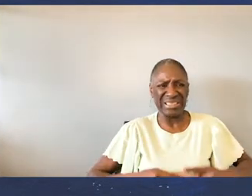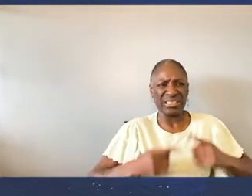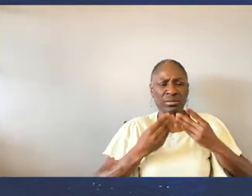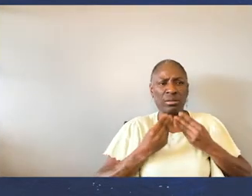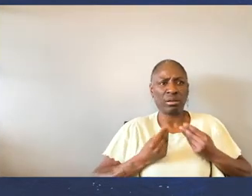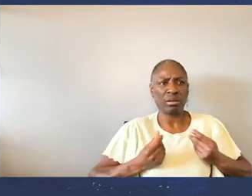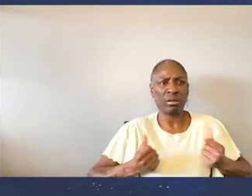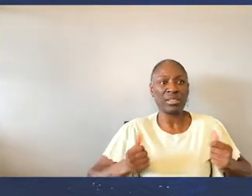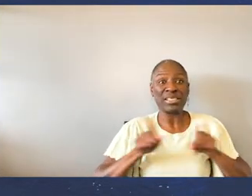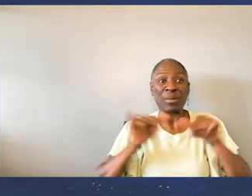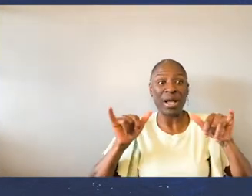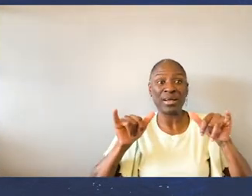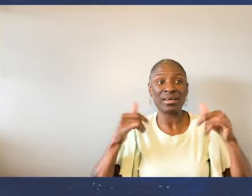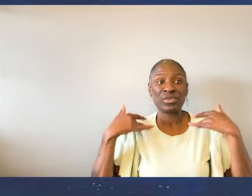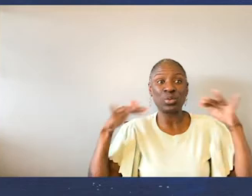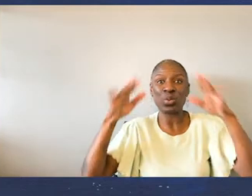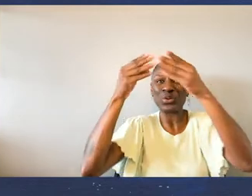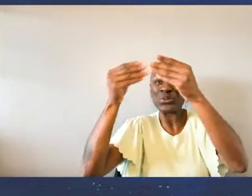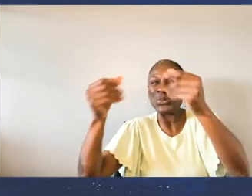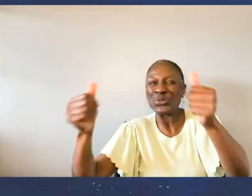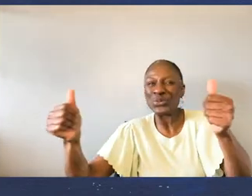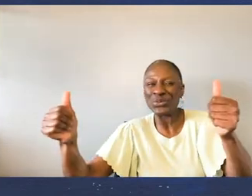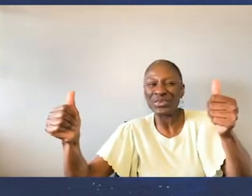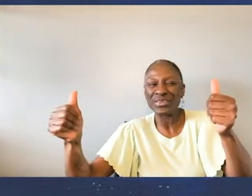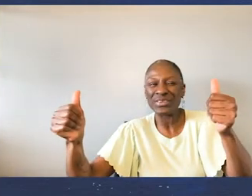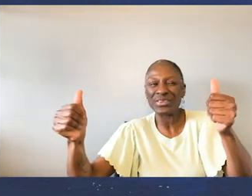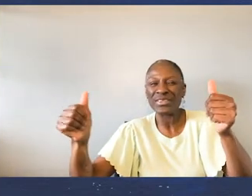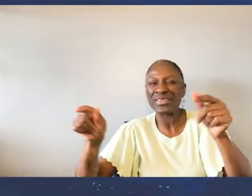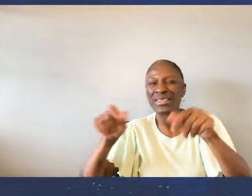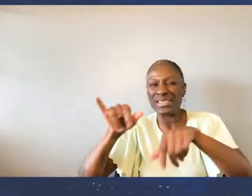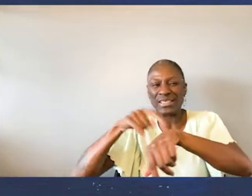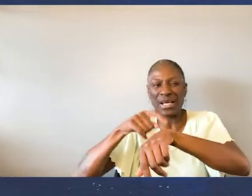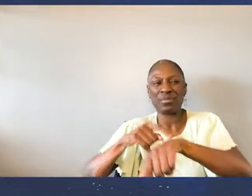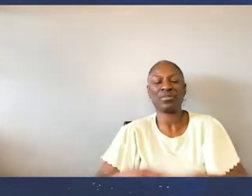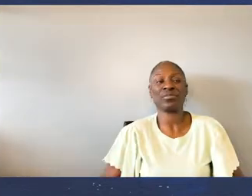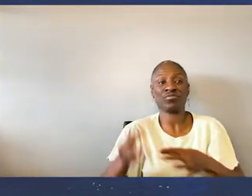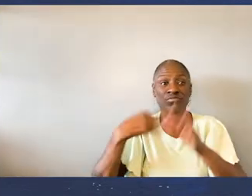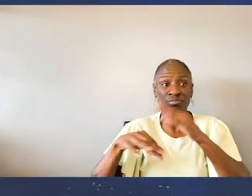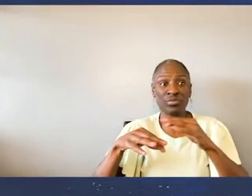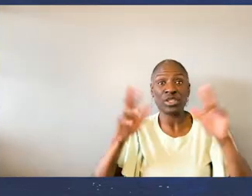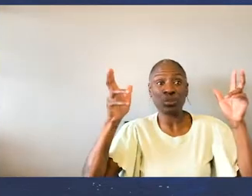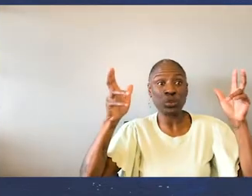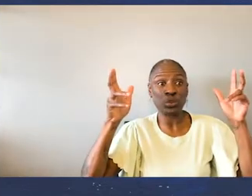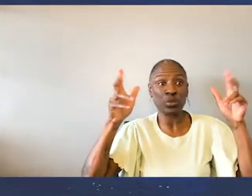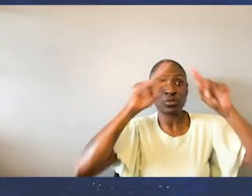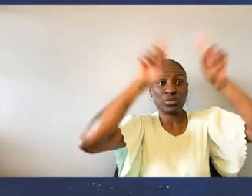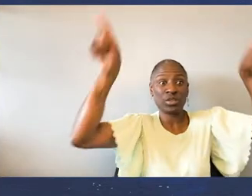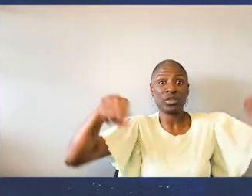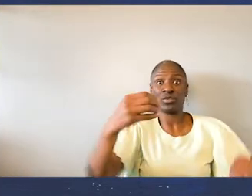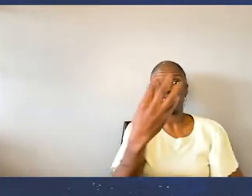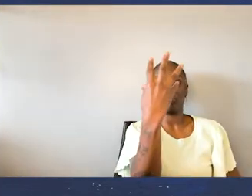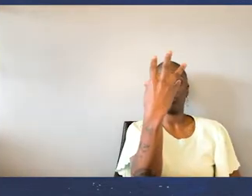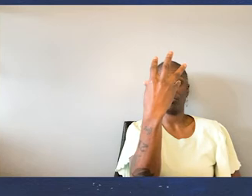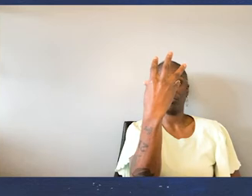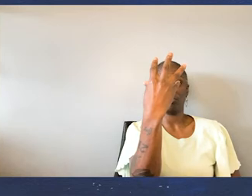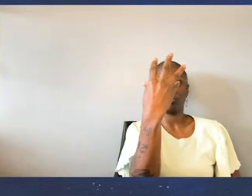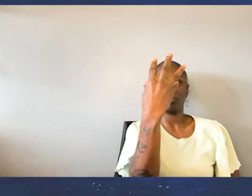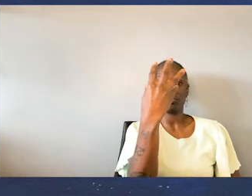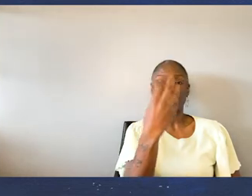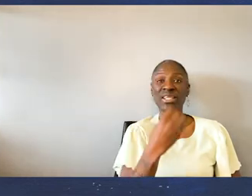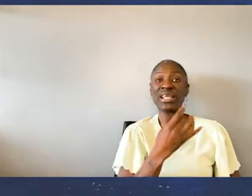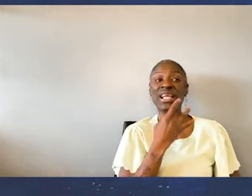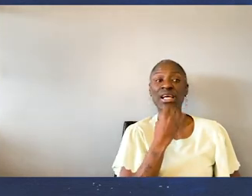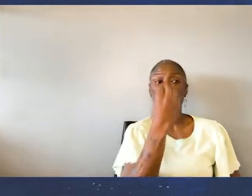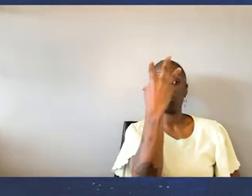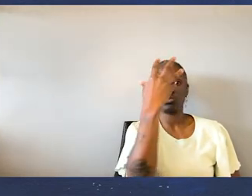of winter's snow. In their plays, the glow of my computer screen. A window into everything I had